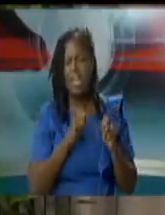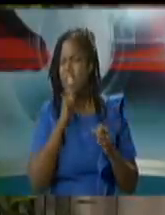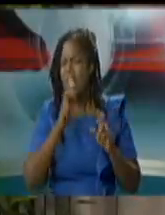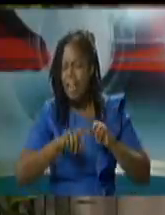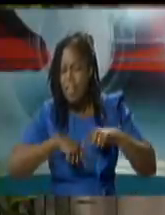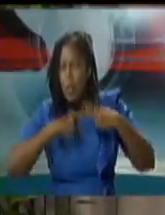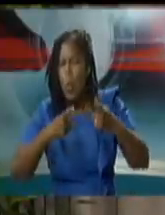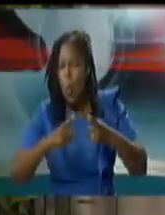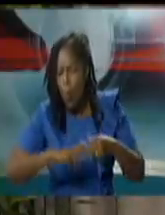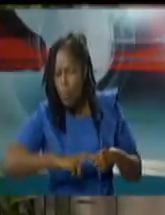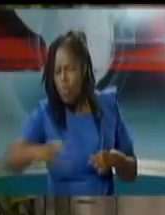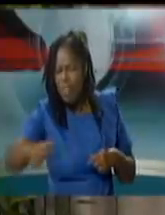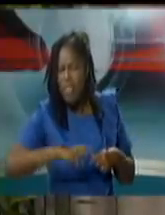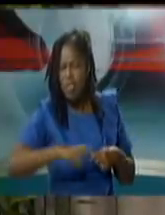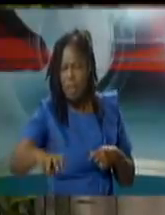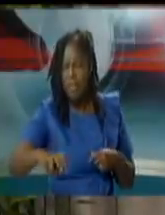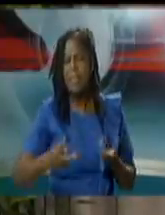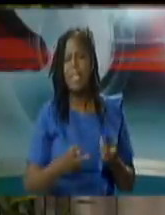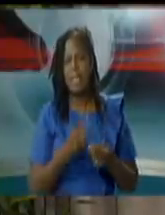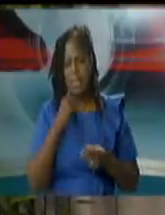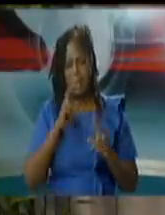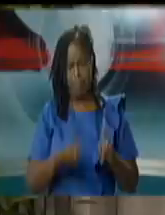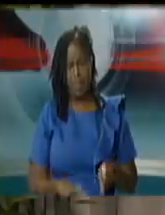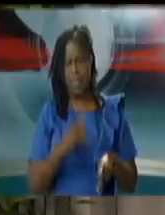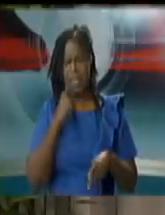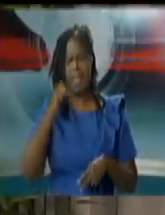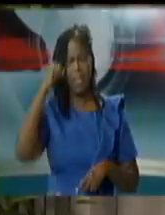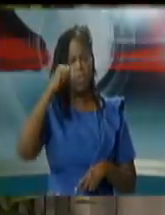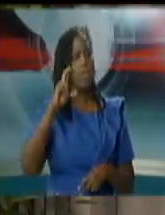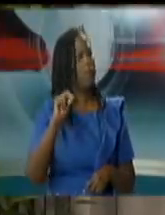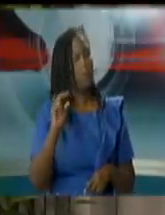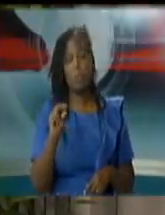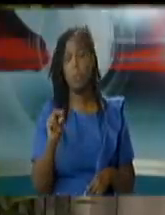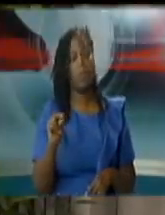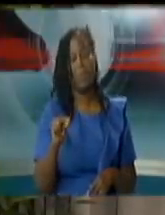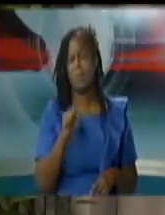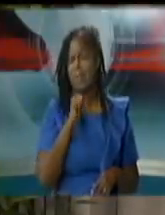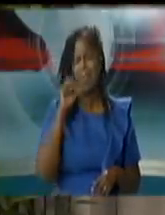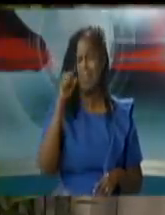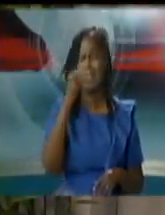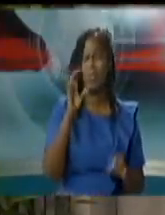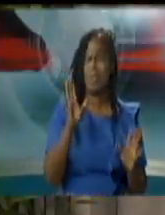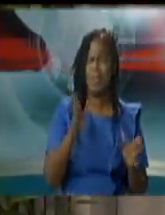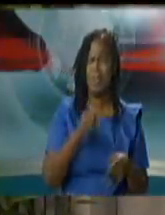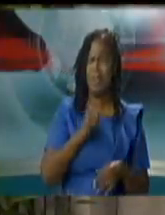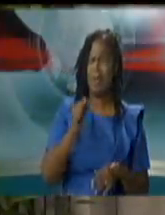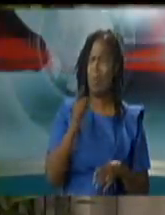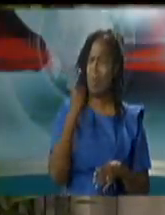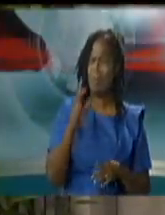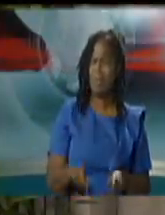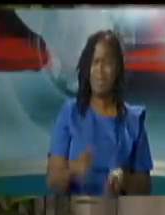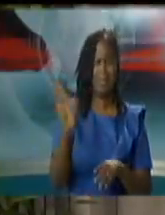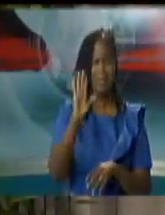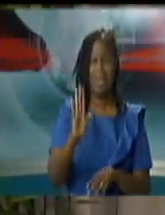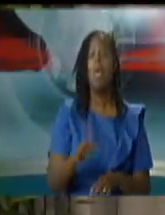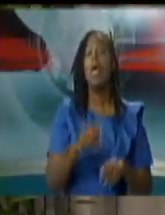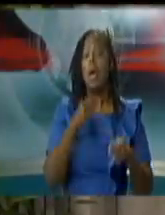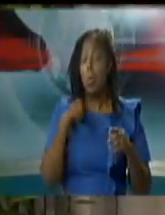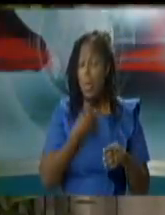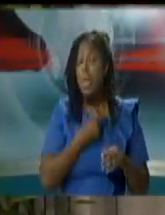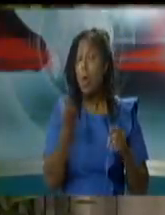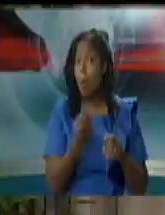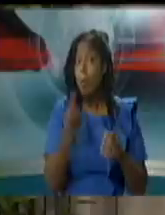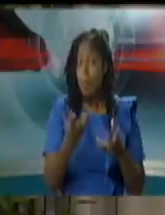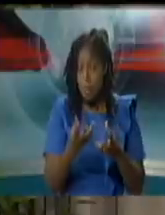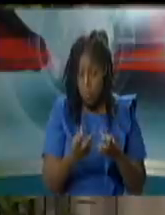the virtual hearings to allow for members of the public to attend in open court you have that ability where anybody can sit in court once